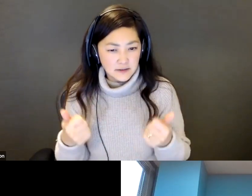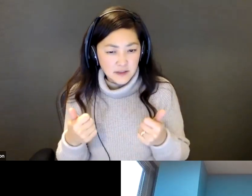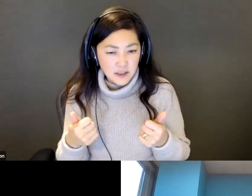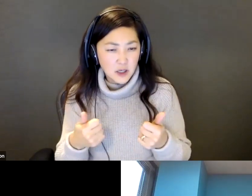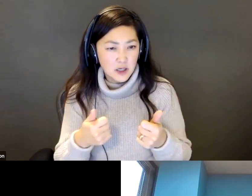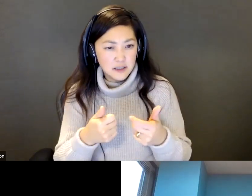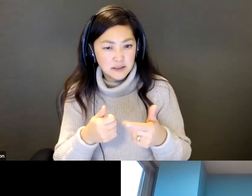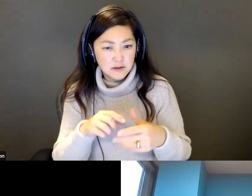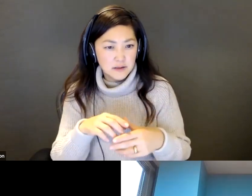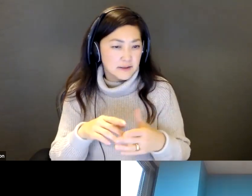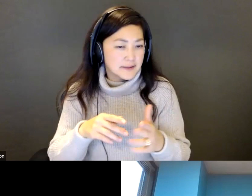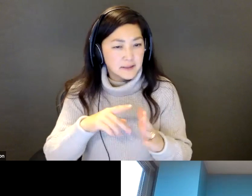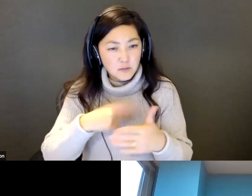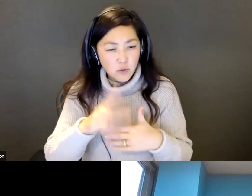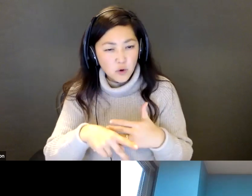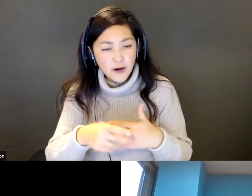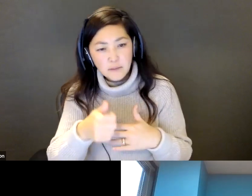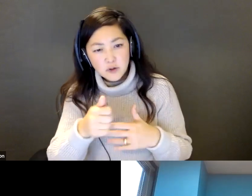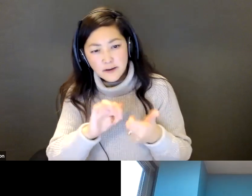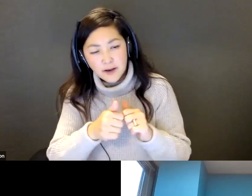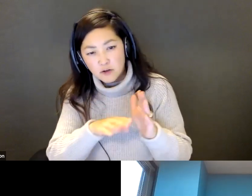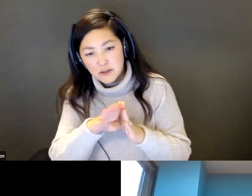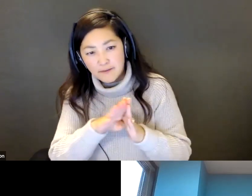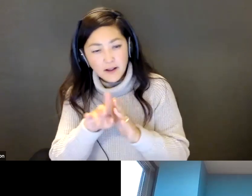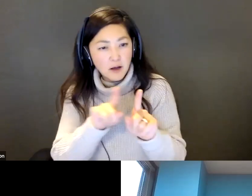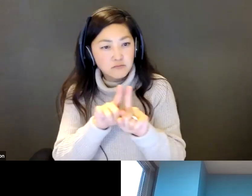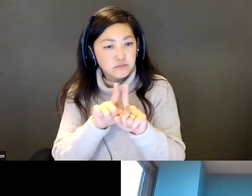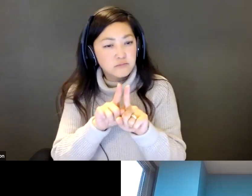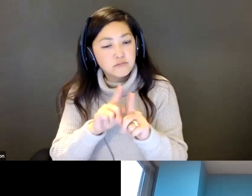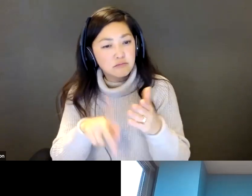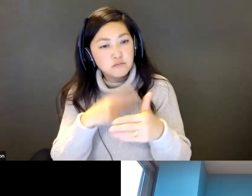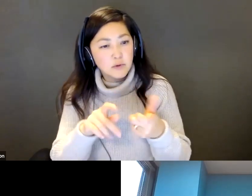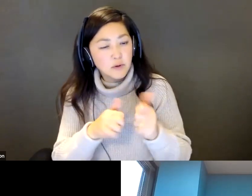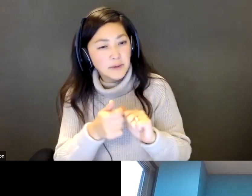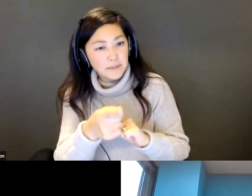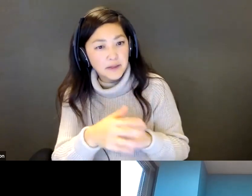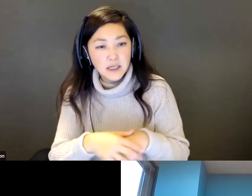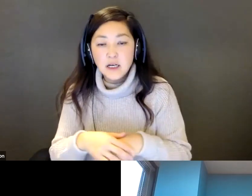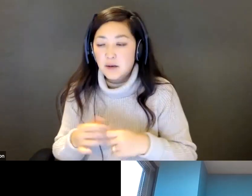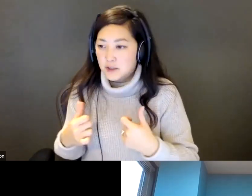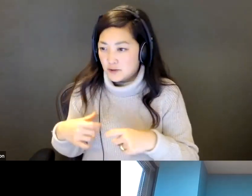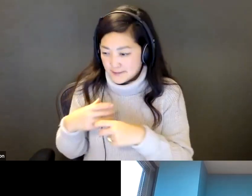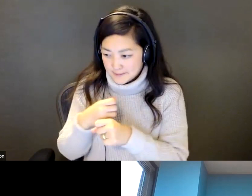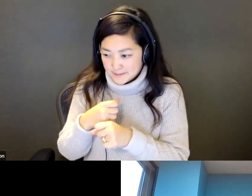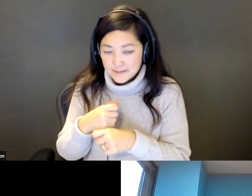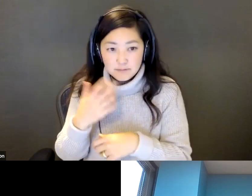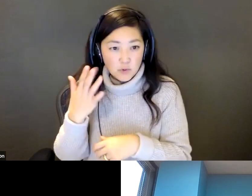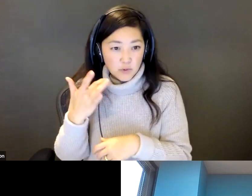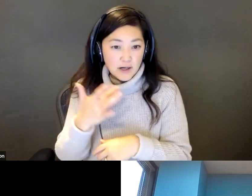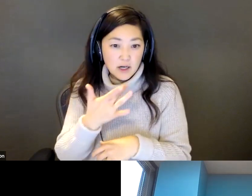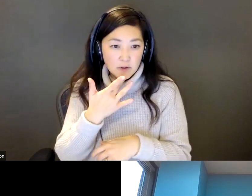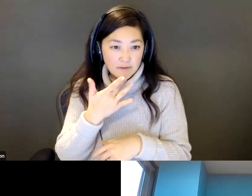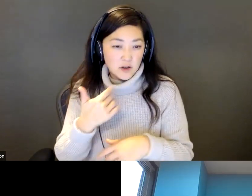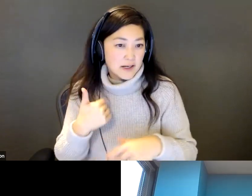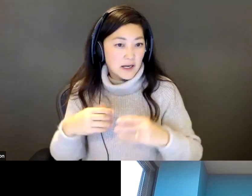about how you develop the program, the mentorship program? Yeah, for sure. I'll try to keep it brief because I I'd rather have more